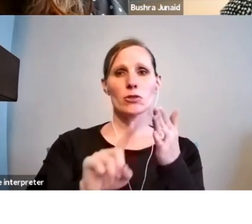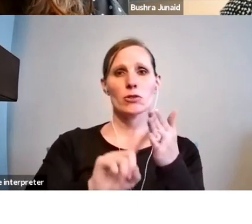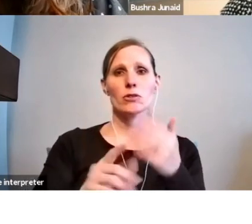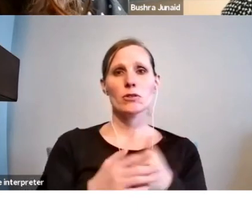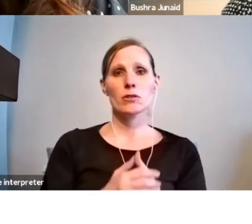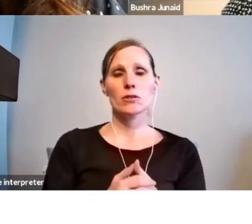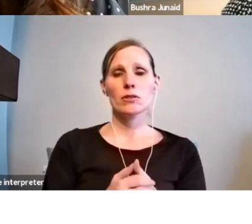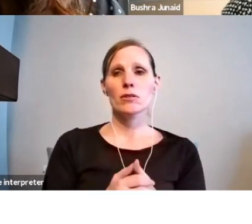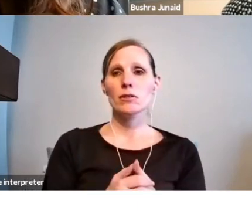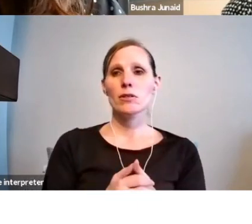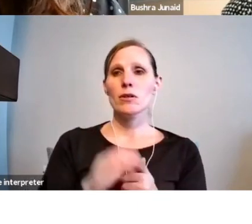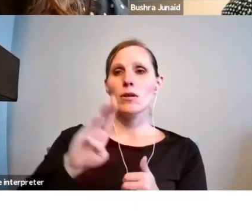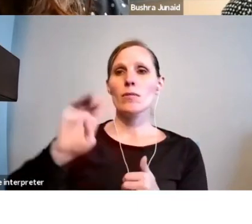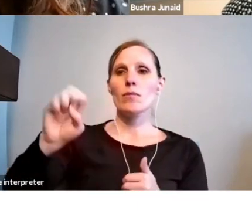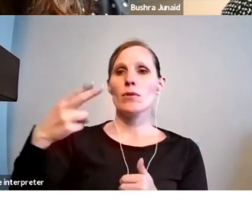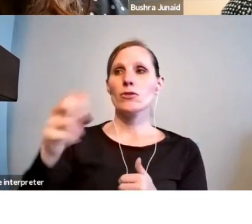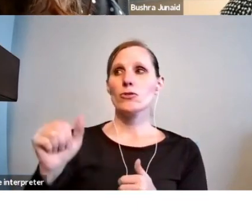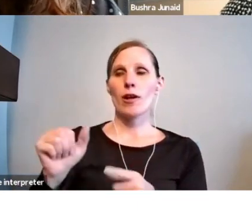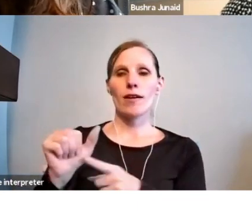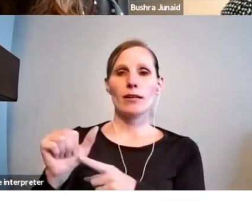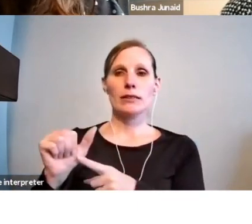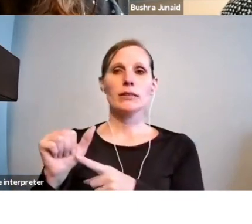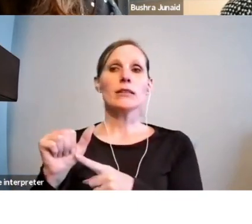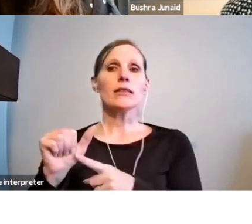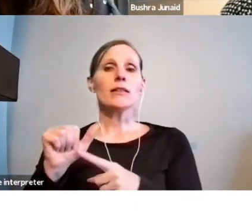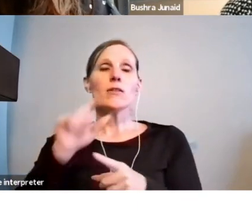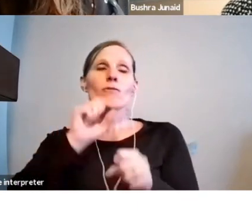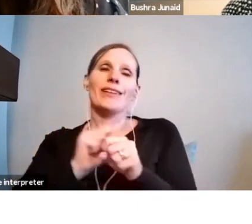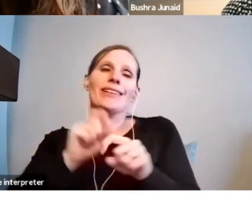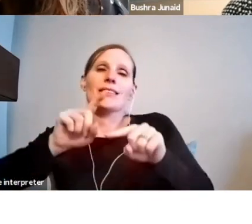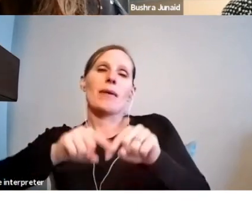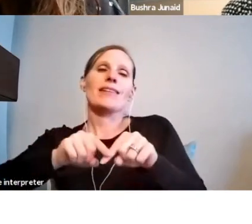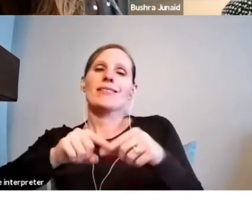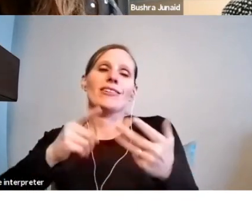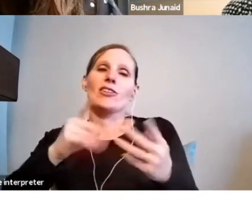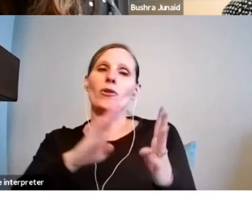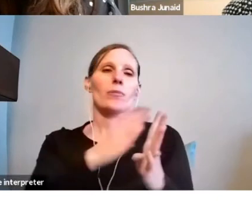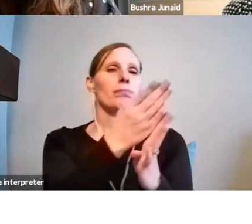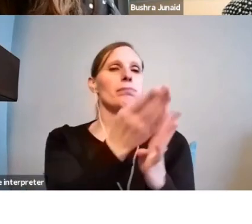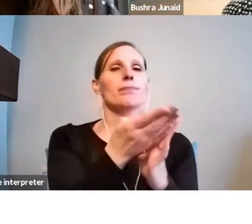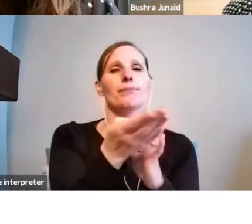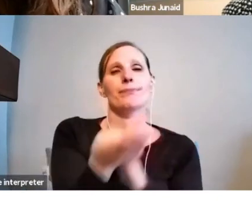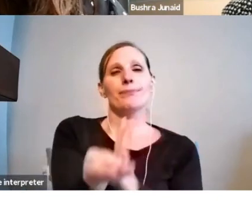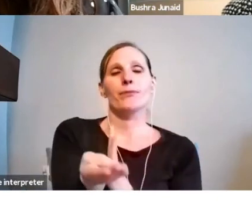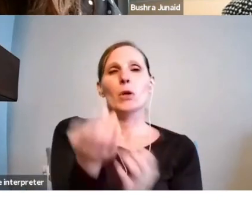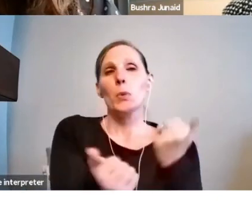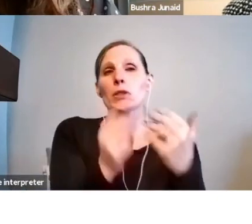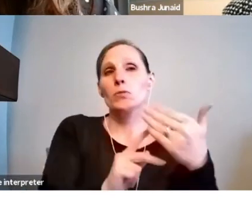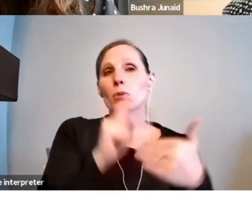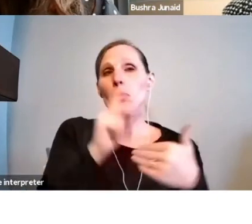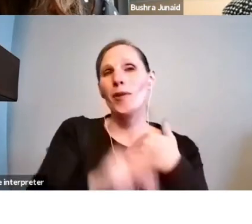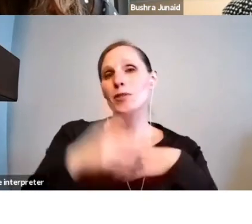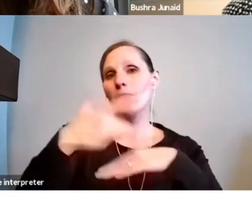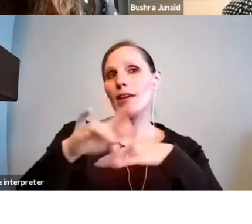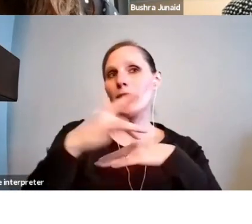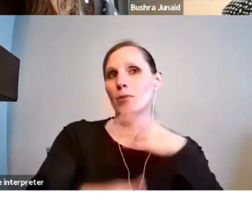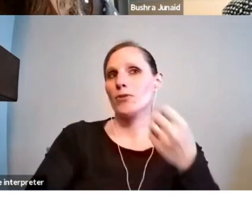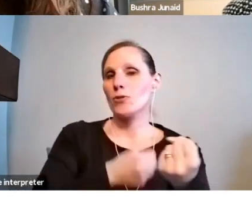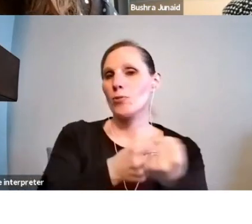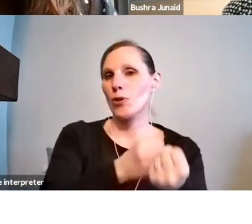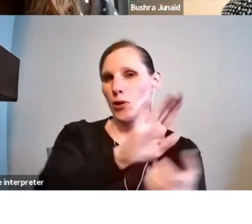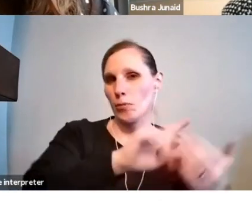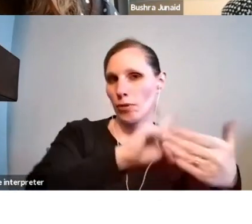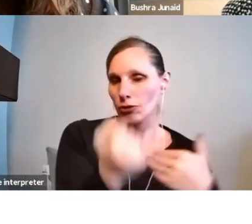Yeah, so so it depends on the discipline you're working in and what programs are available to support the